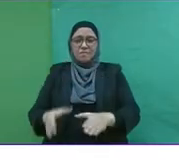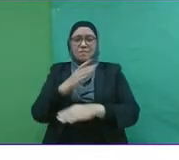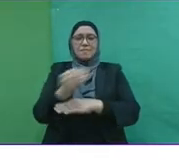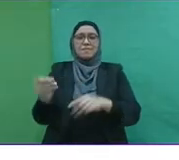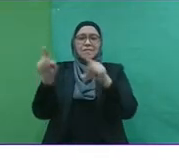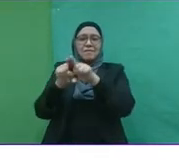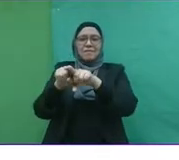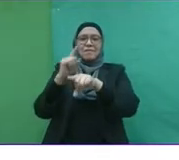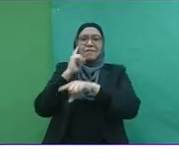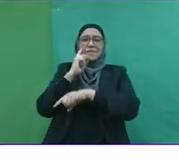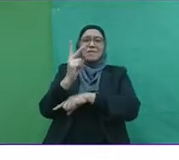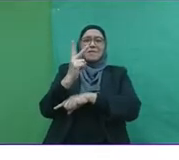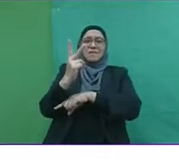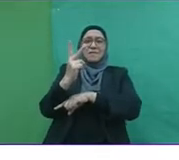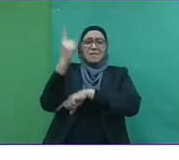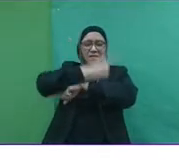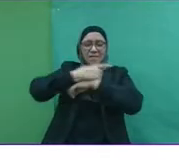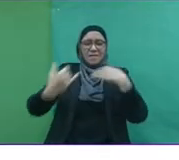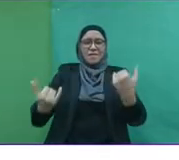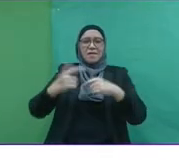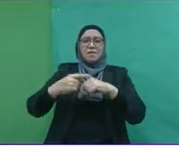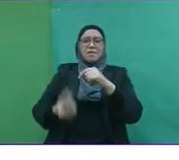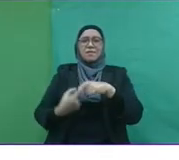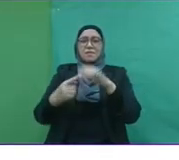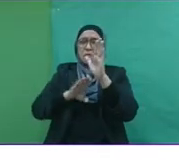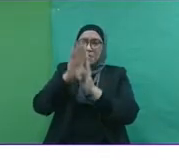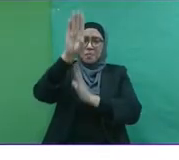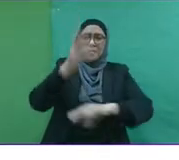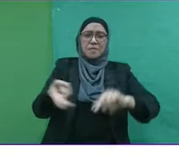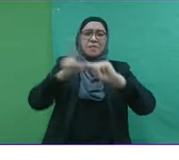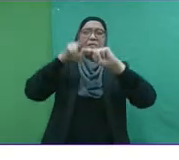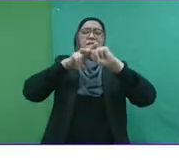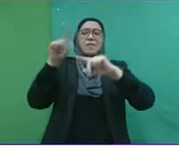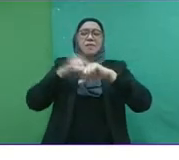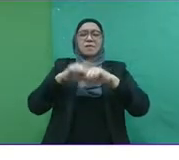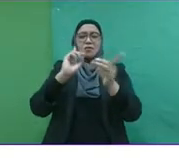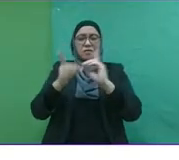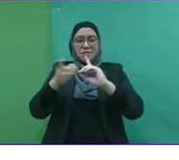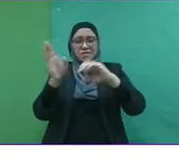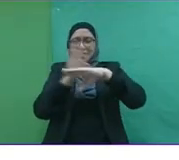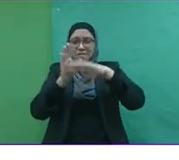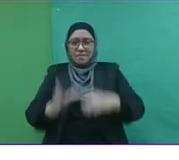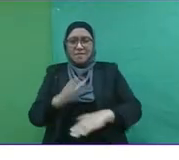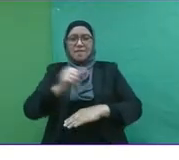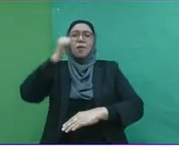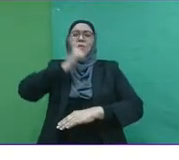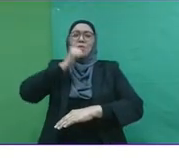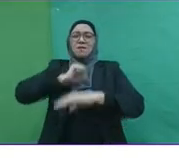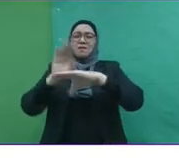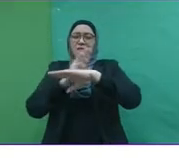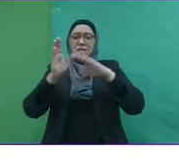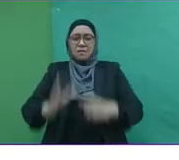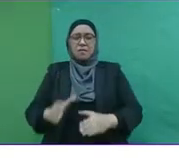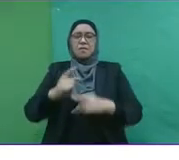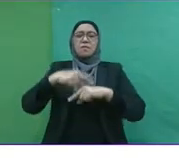We also see today a rise in digital entrepreneurs and women entrepreneurs. So all these different types